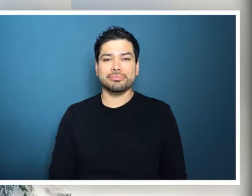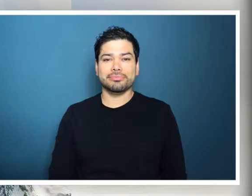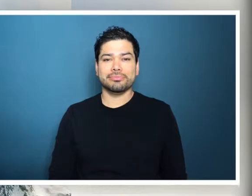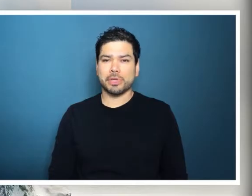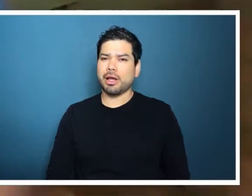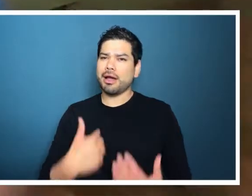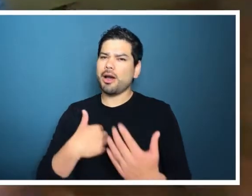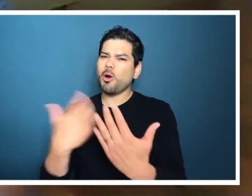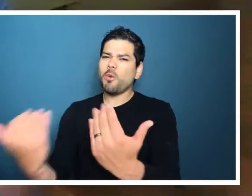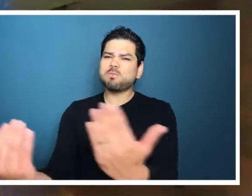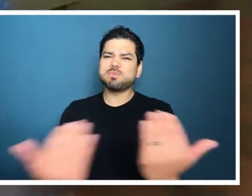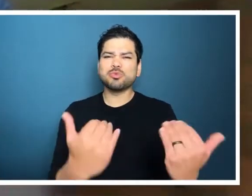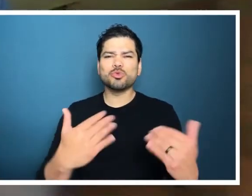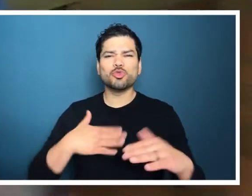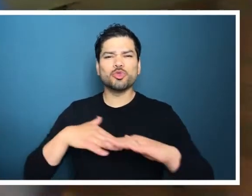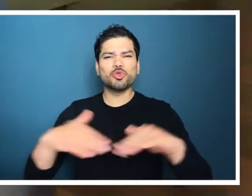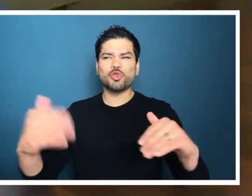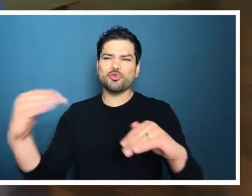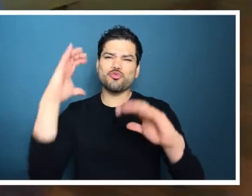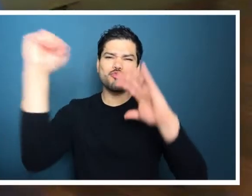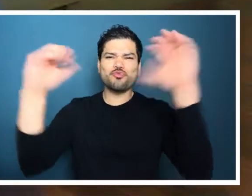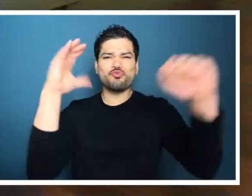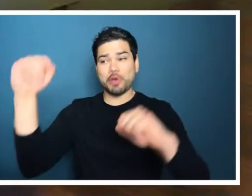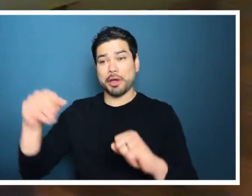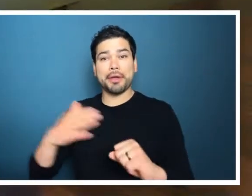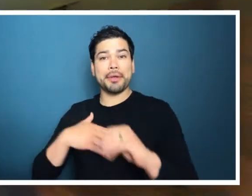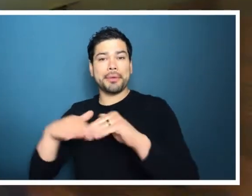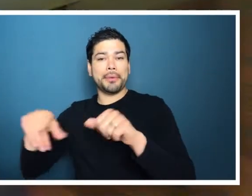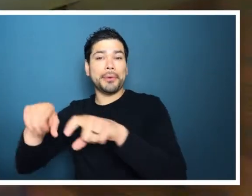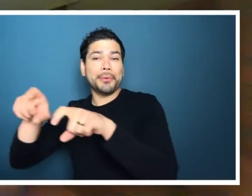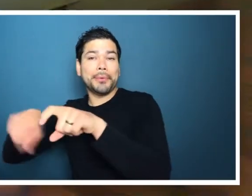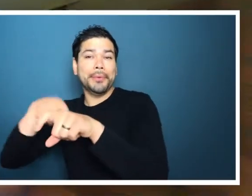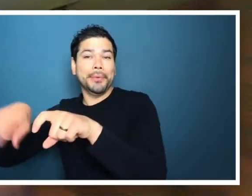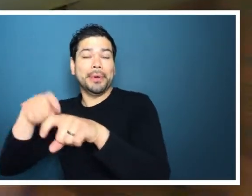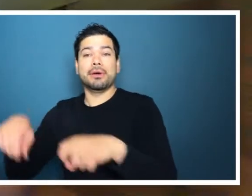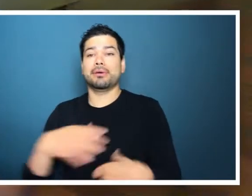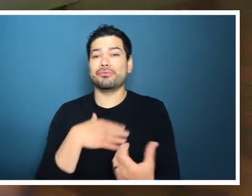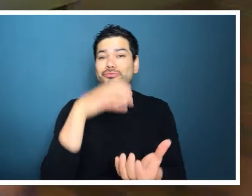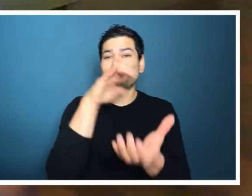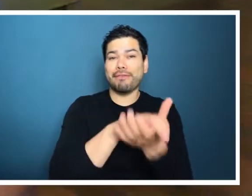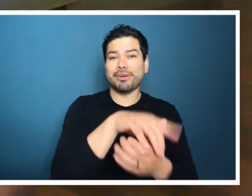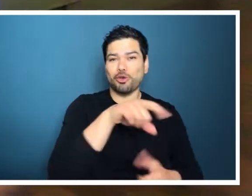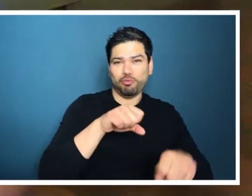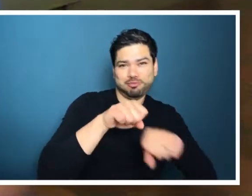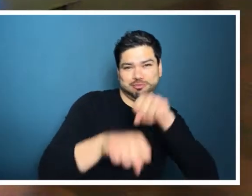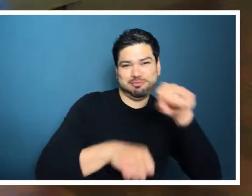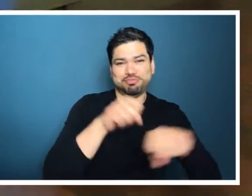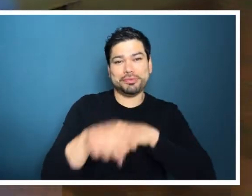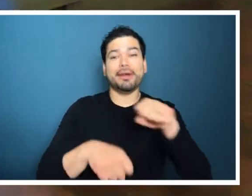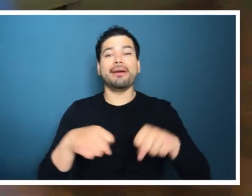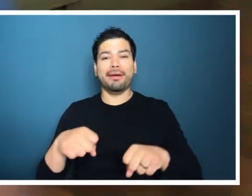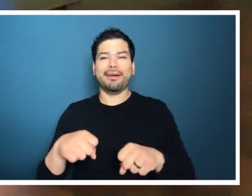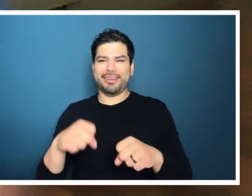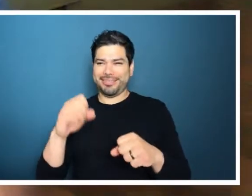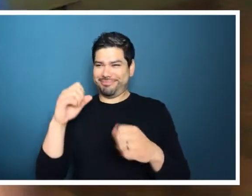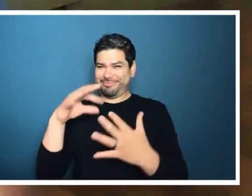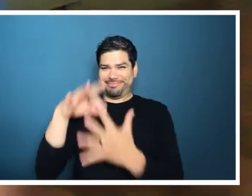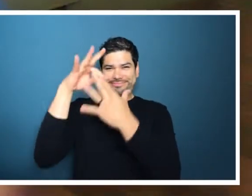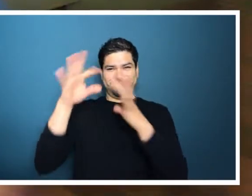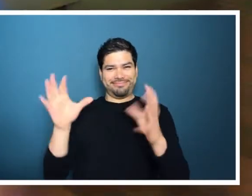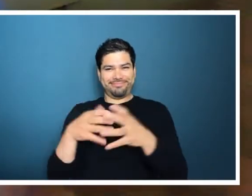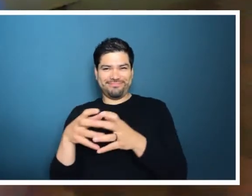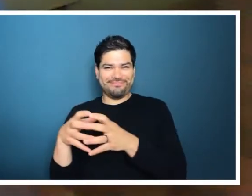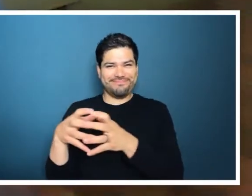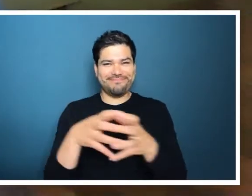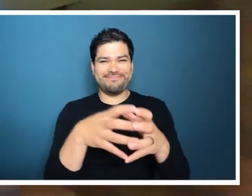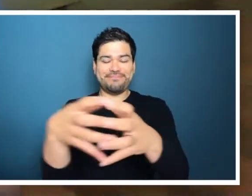peaks. And I always include my kids. My kids would be on their scooter. My wife would be on their bike. It's kind of